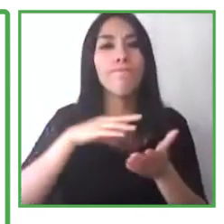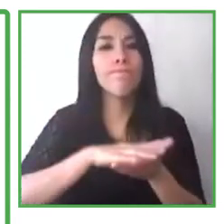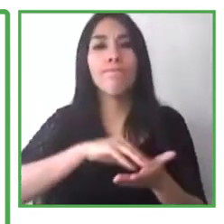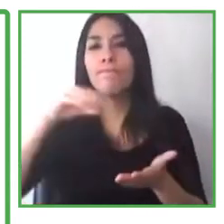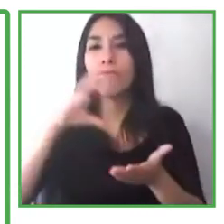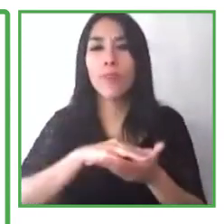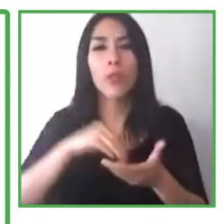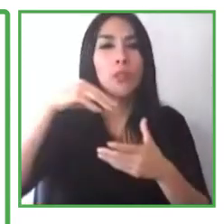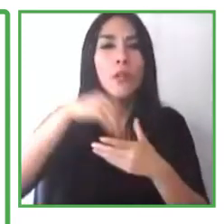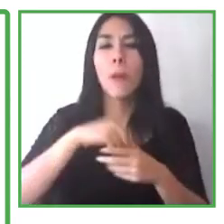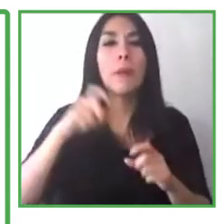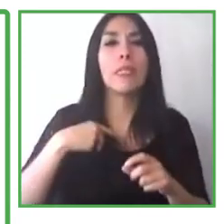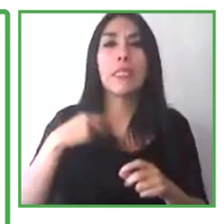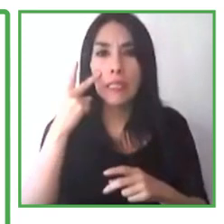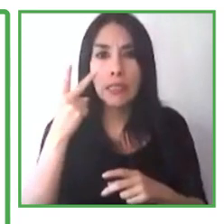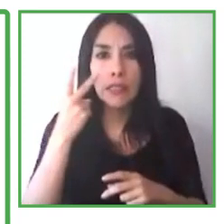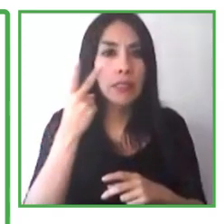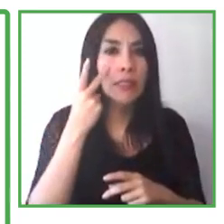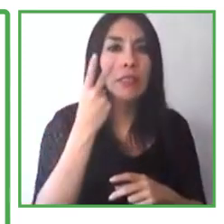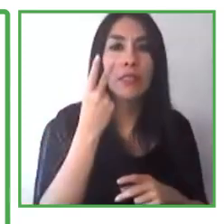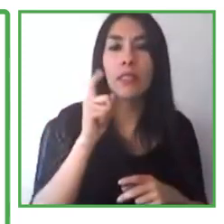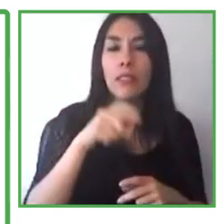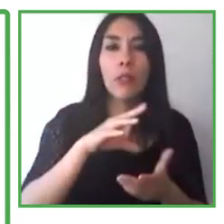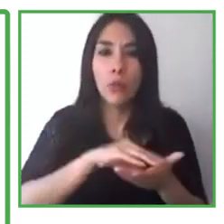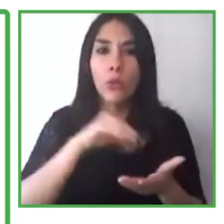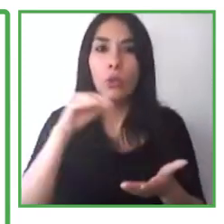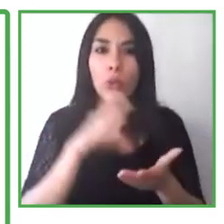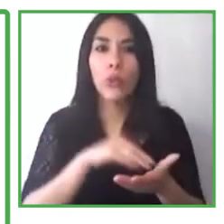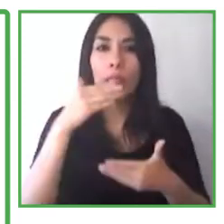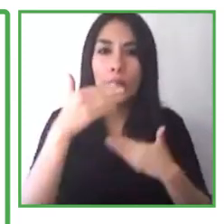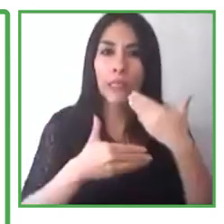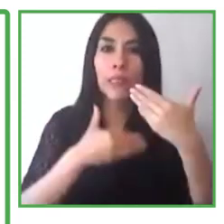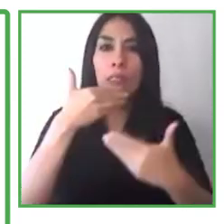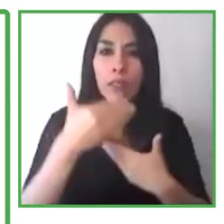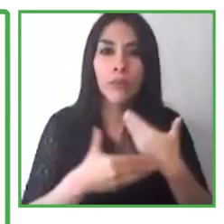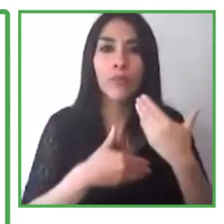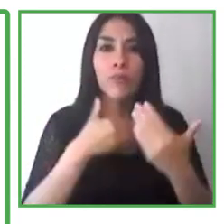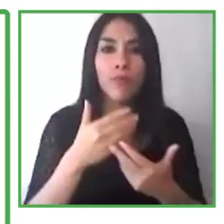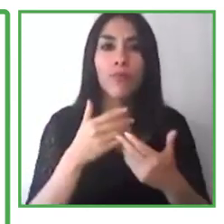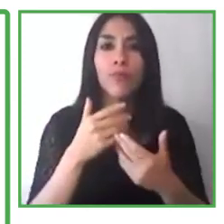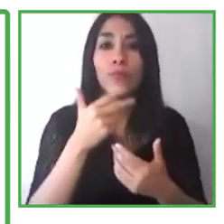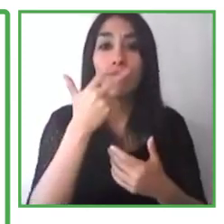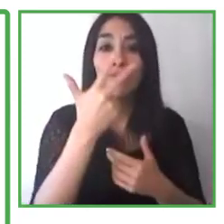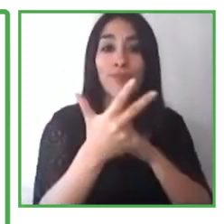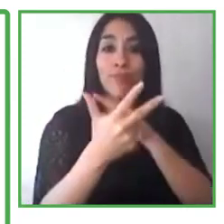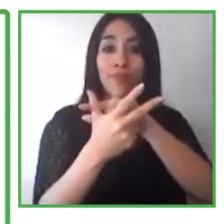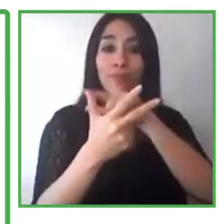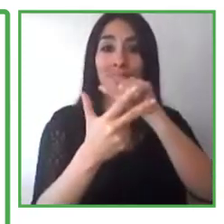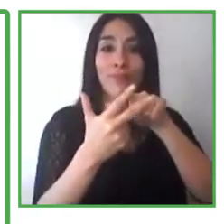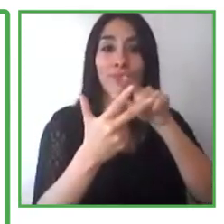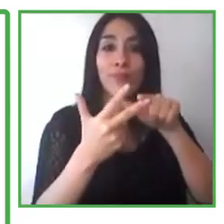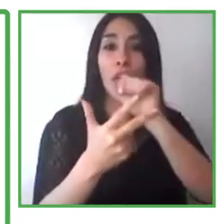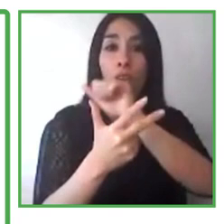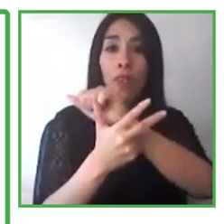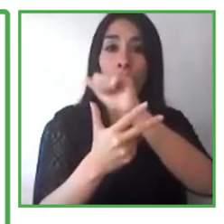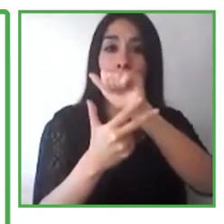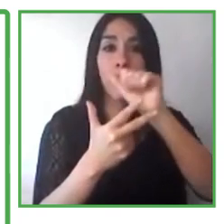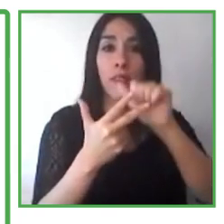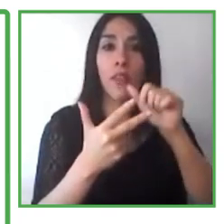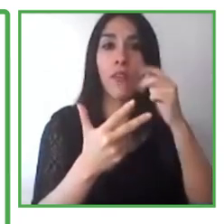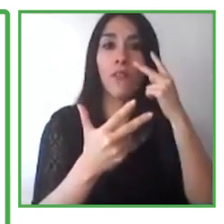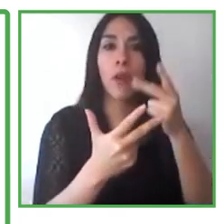the three A's, remain the, you know, the basics that you must put in place prior